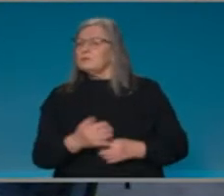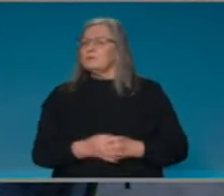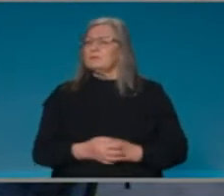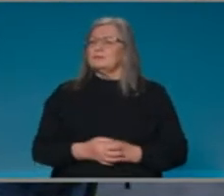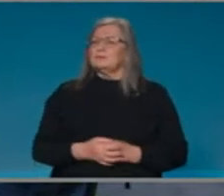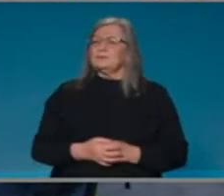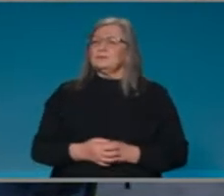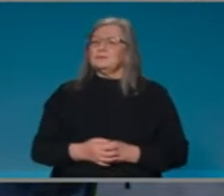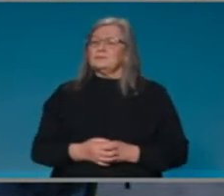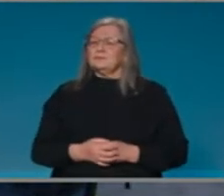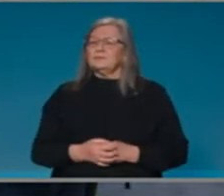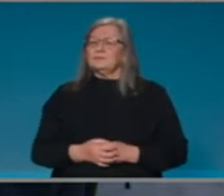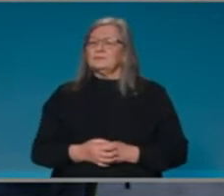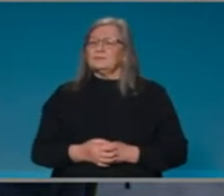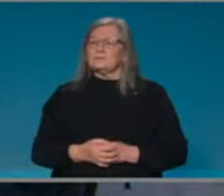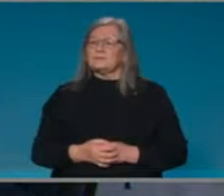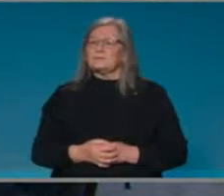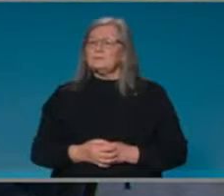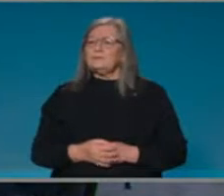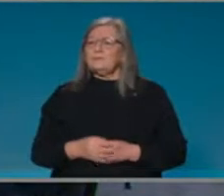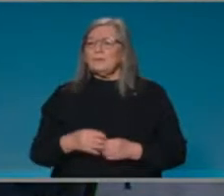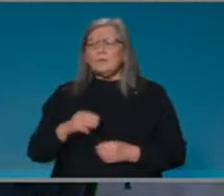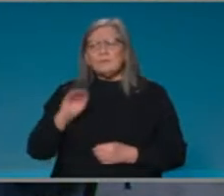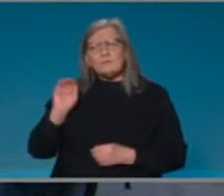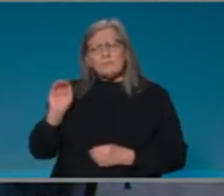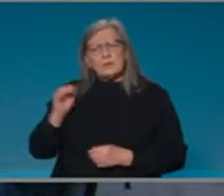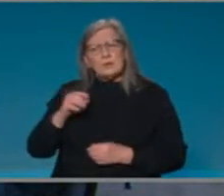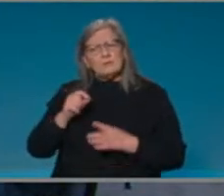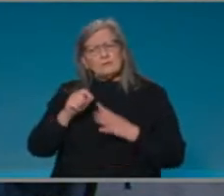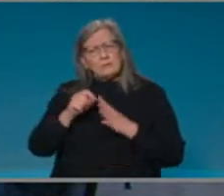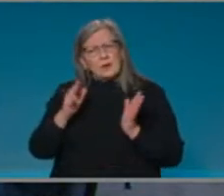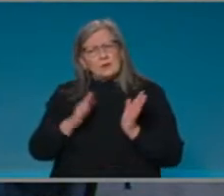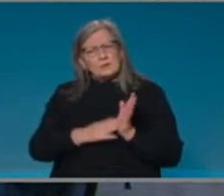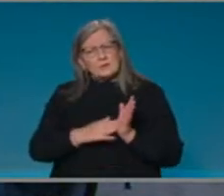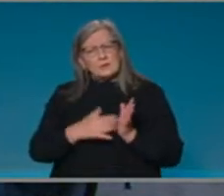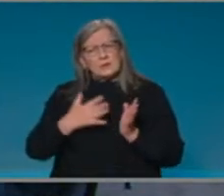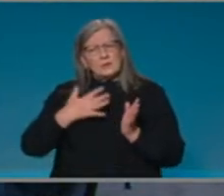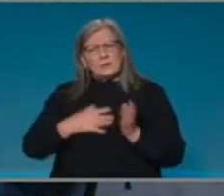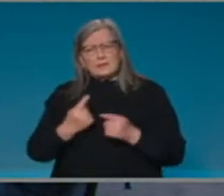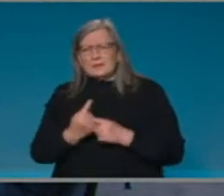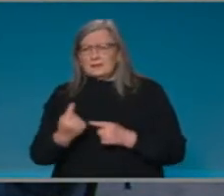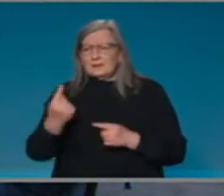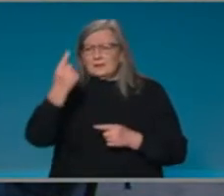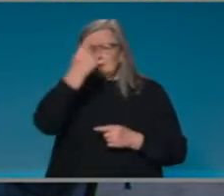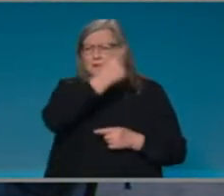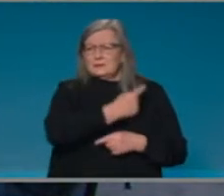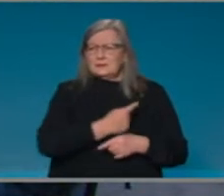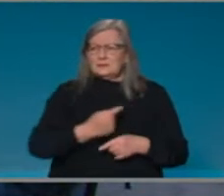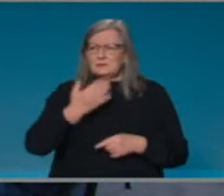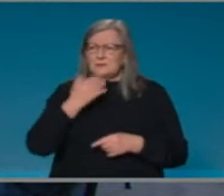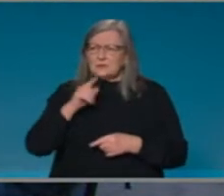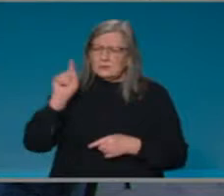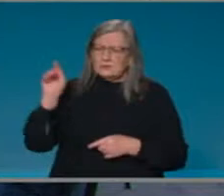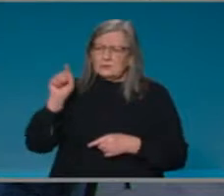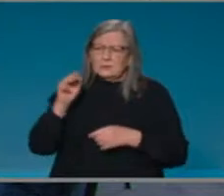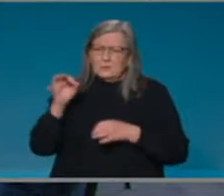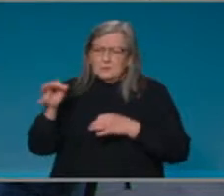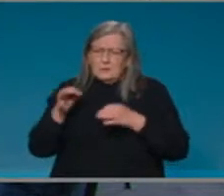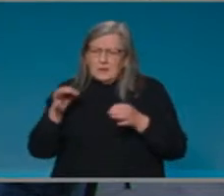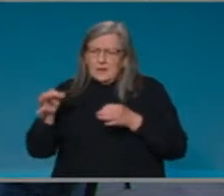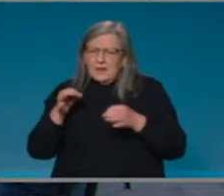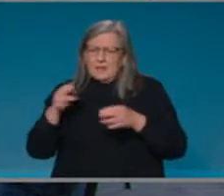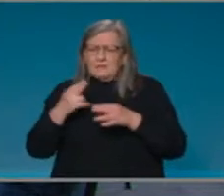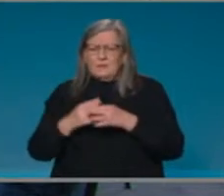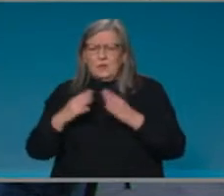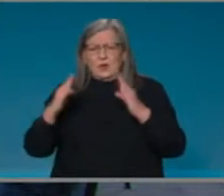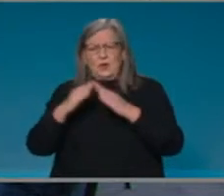the response been to the Prime Minister's calls for states and territories to come up with a plan for home quarantine? Are they likely to use the same app that